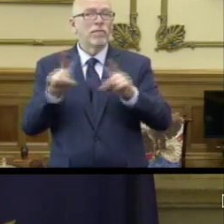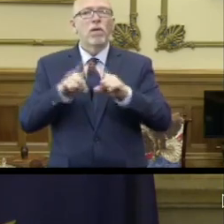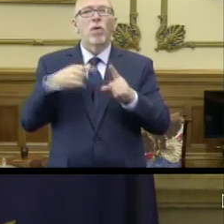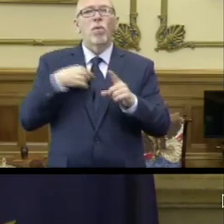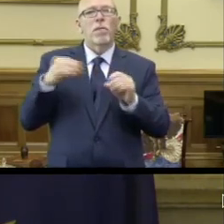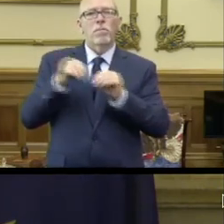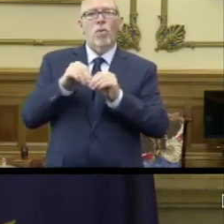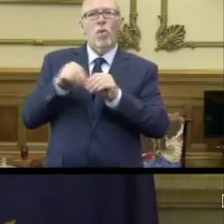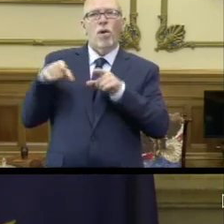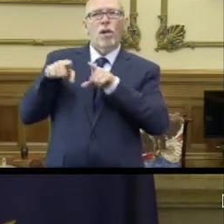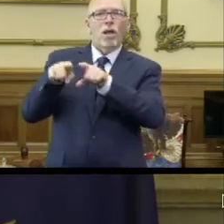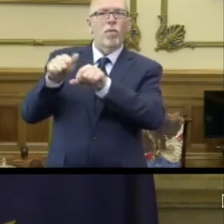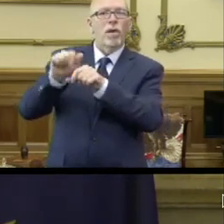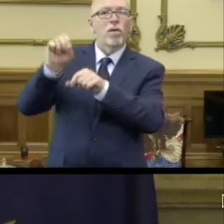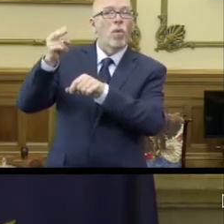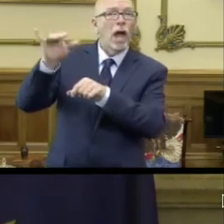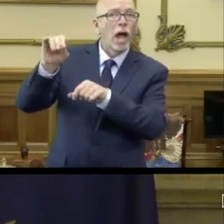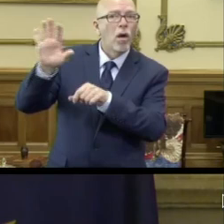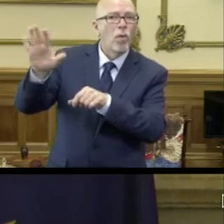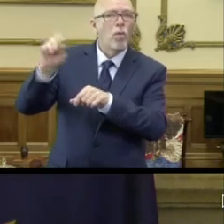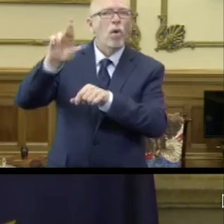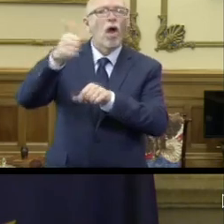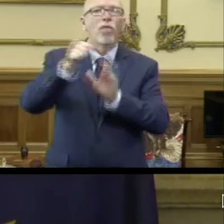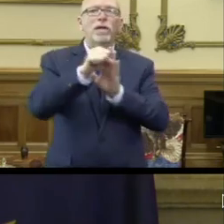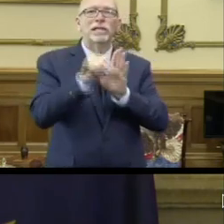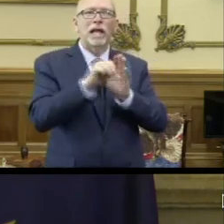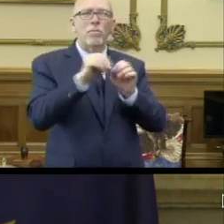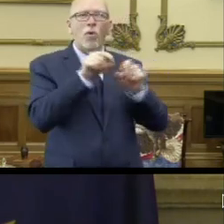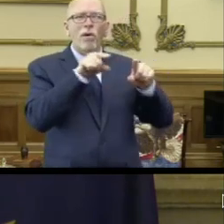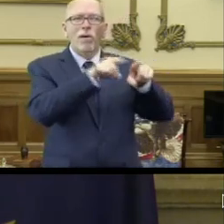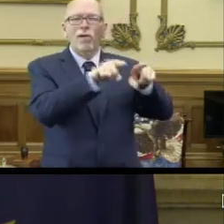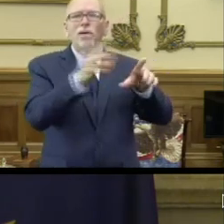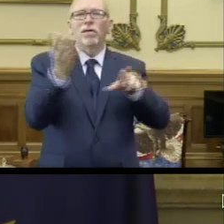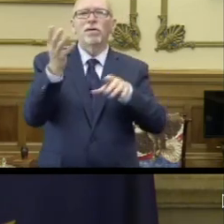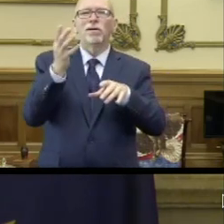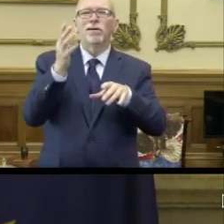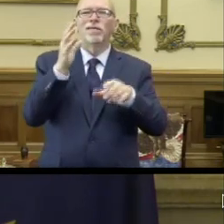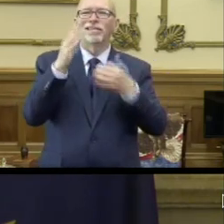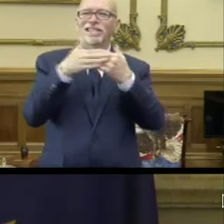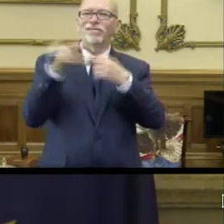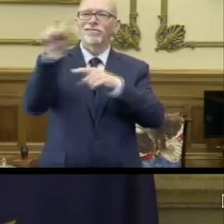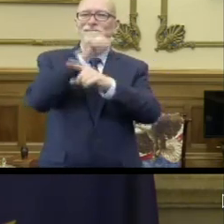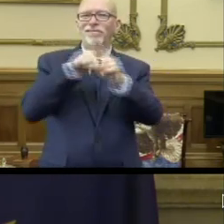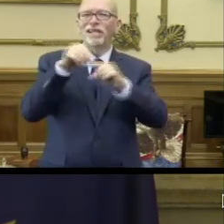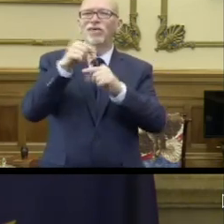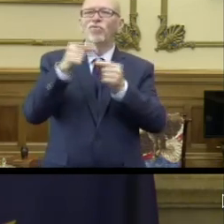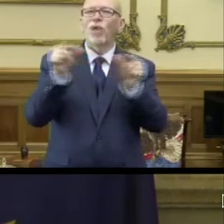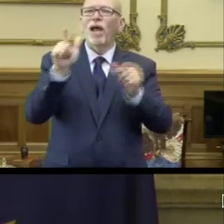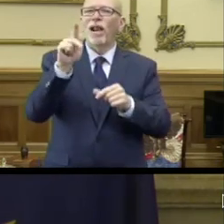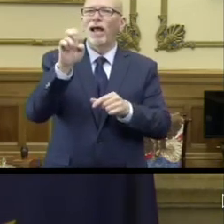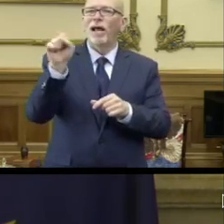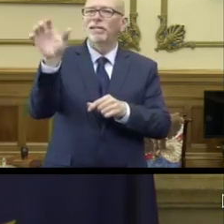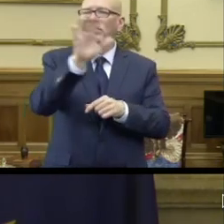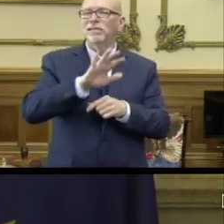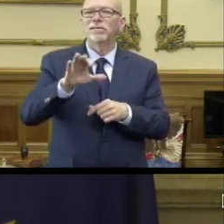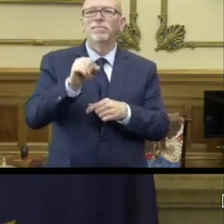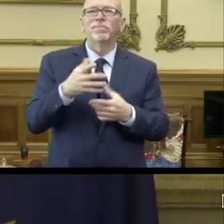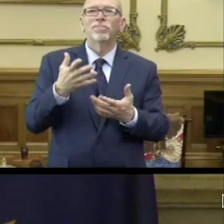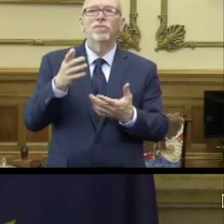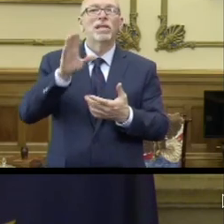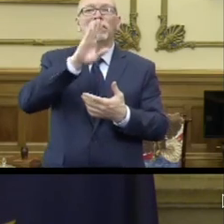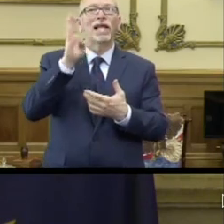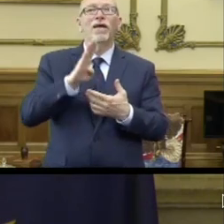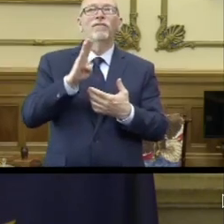aligned with where Ohio is or where another state is around us in the Great Lakes region. So you're never going to get us to